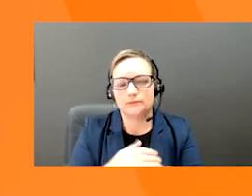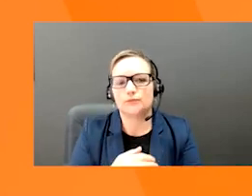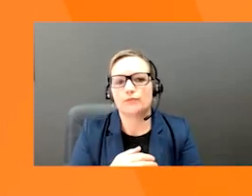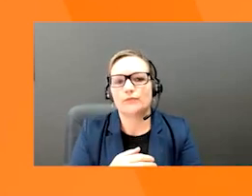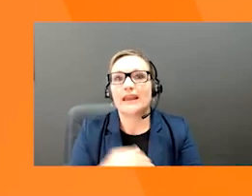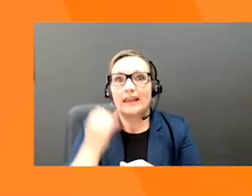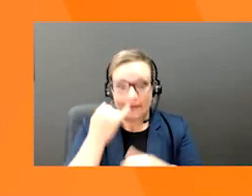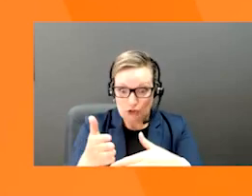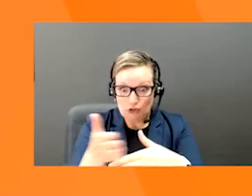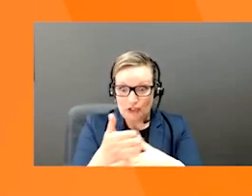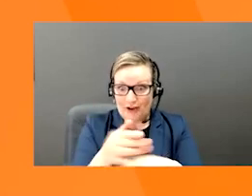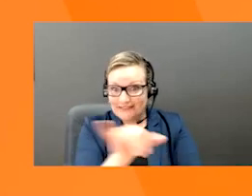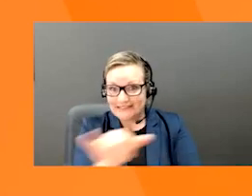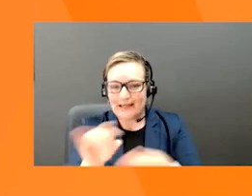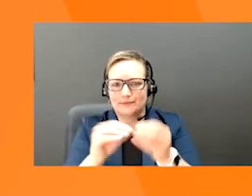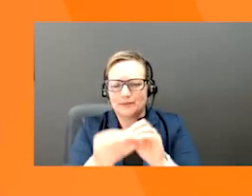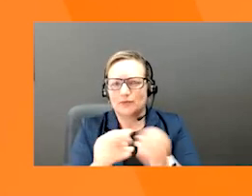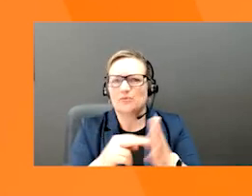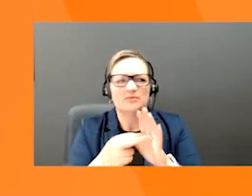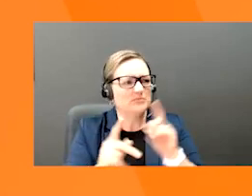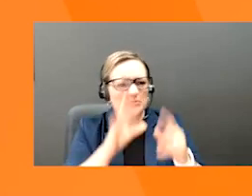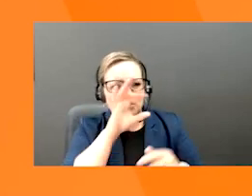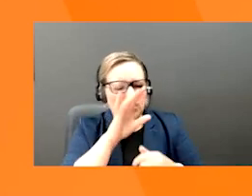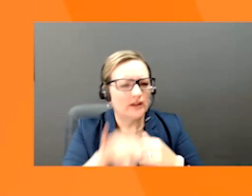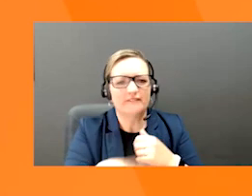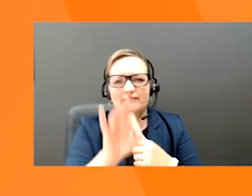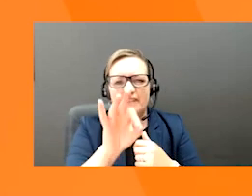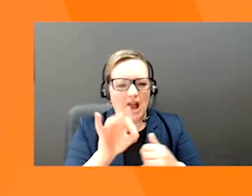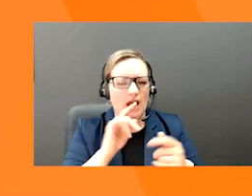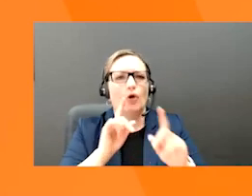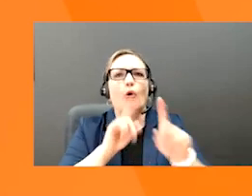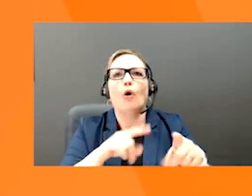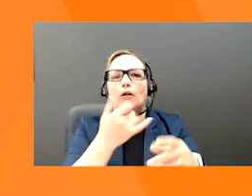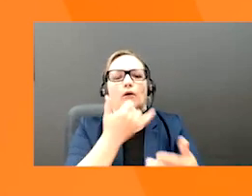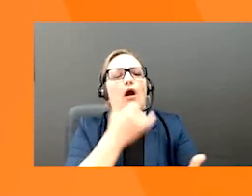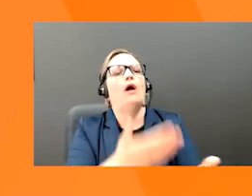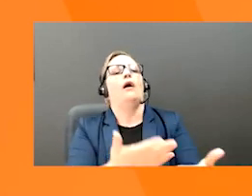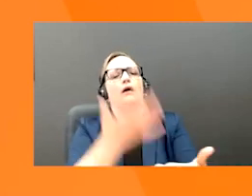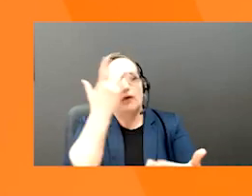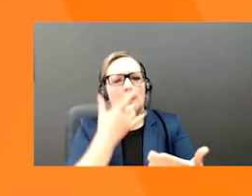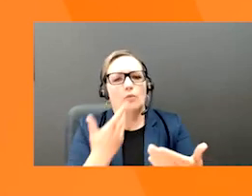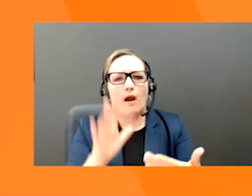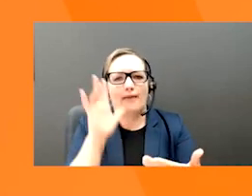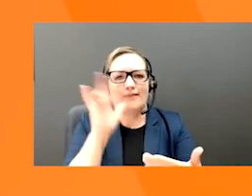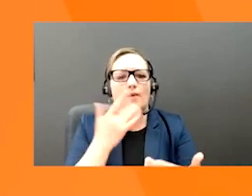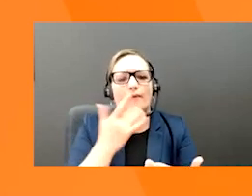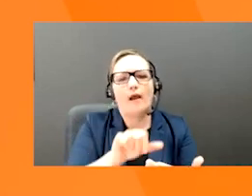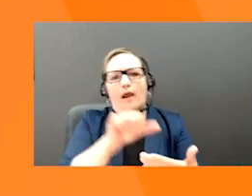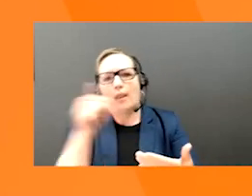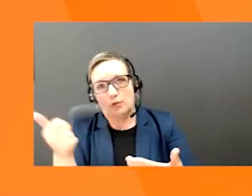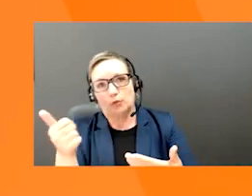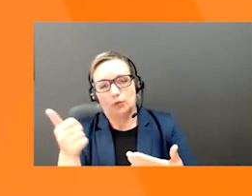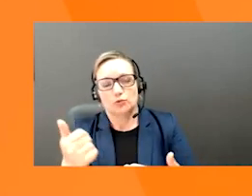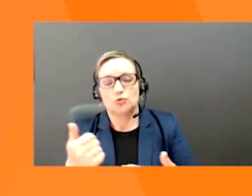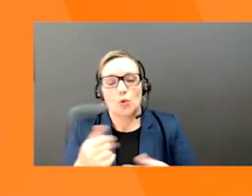GEETN can cause errors in search results, or even worse, the wrong product being ordered and delivered to the customer. This presents a real challenge